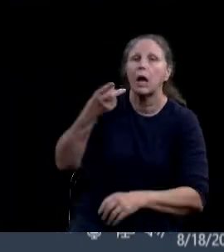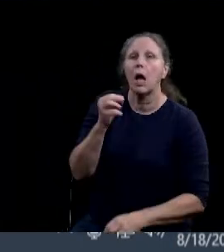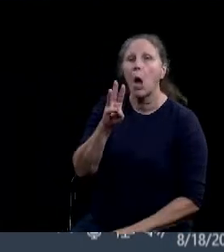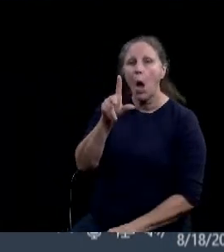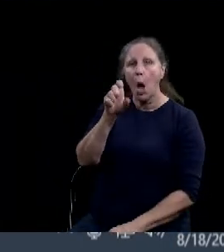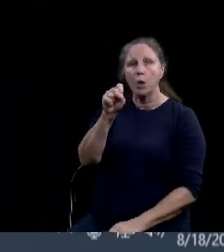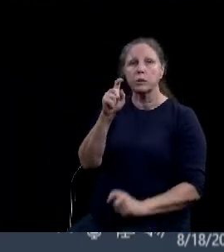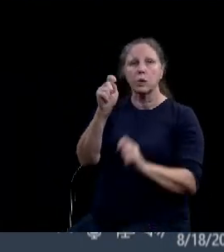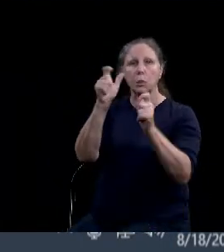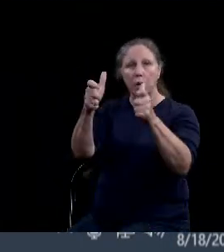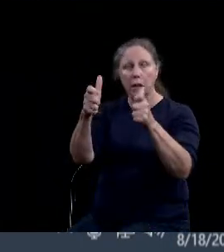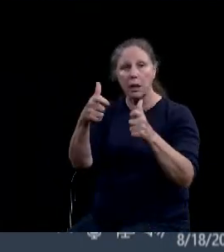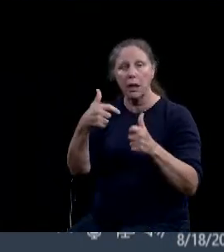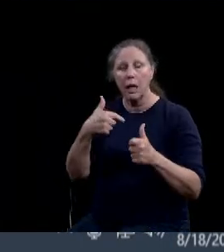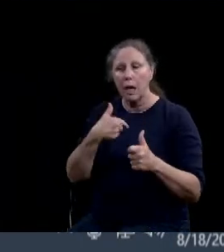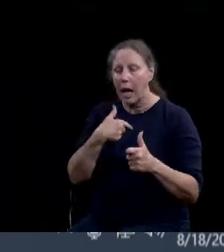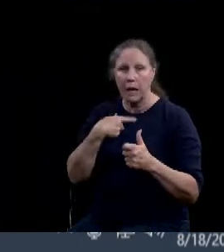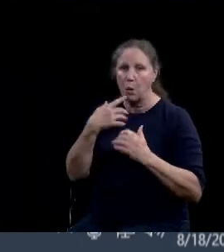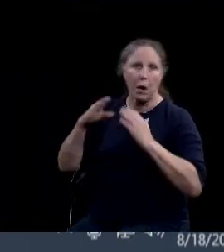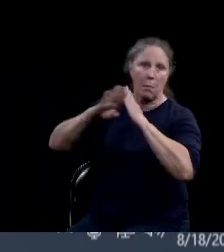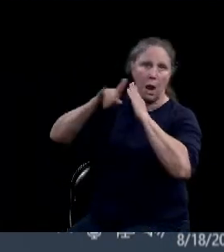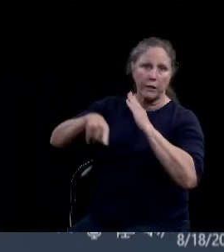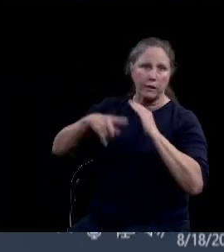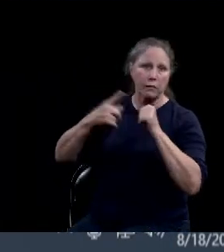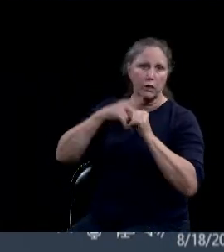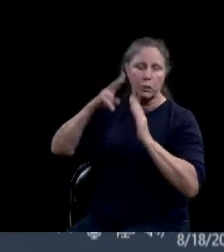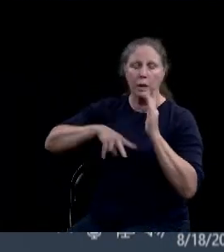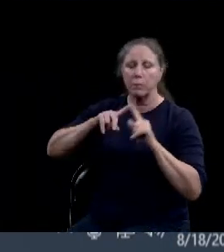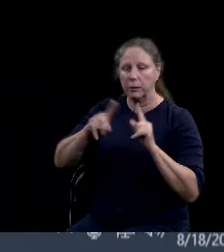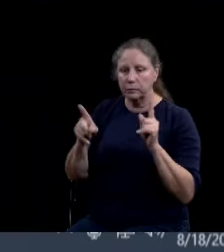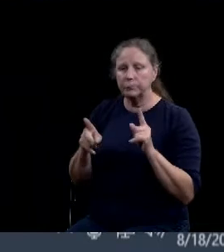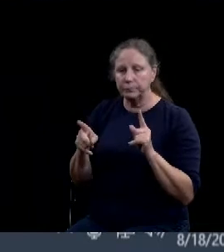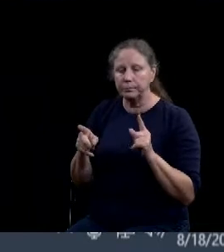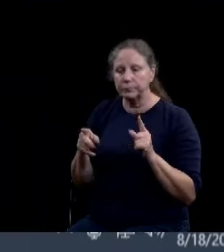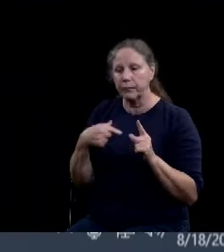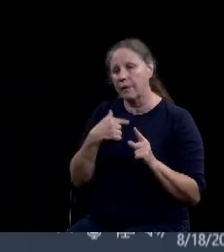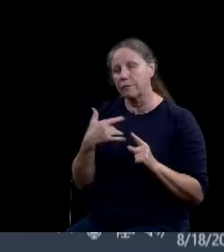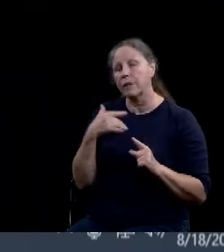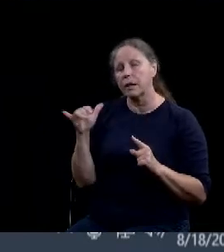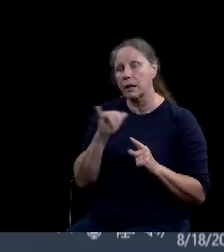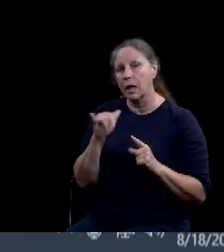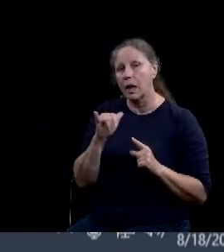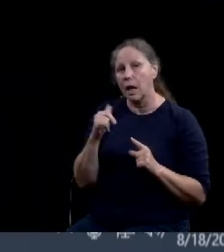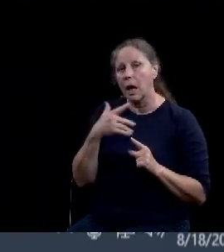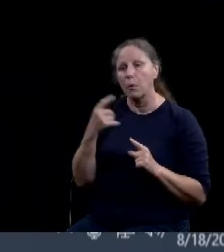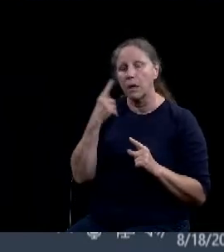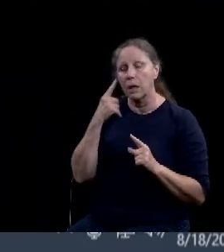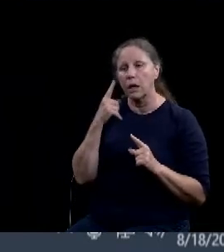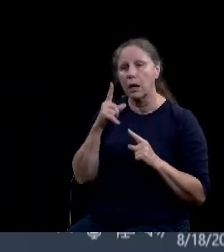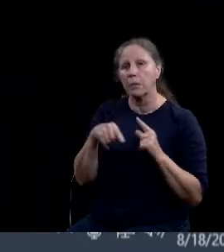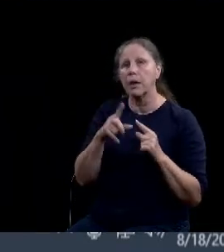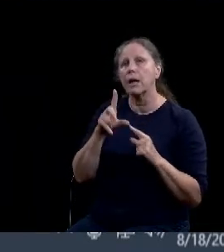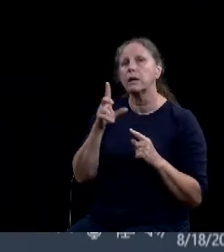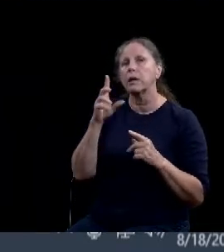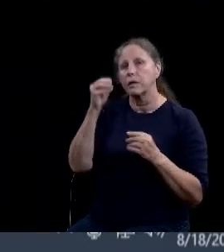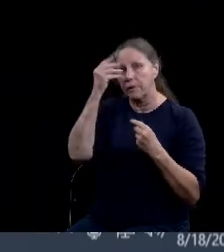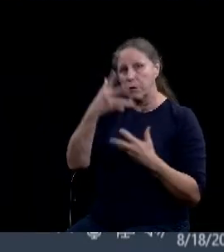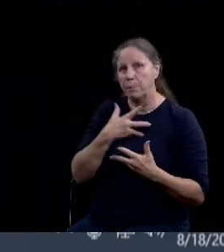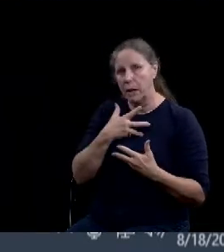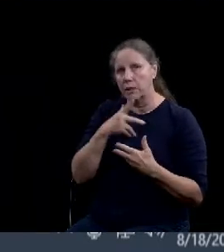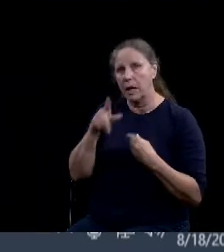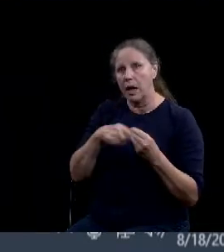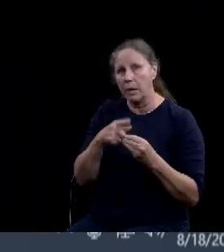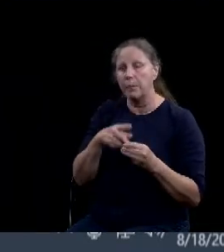first reading, but I just still have, I want to hear what the data is on the plats in the queue, the peer city